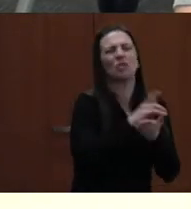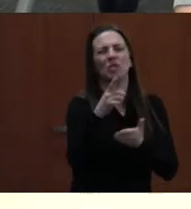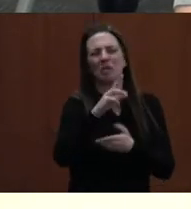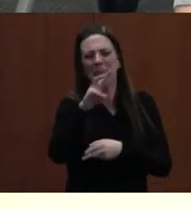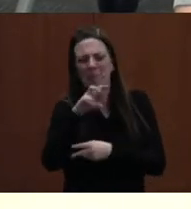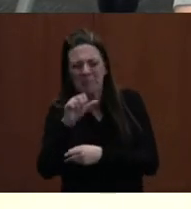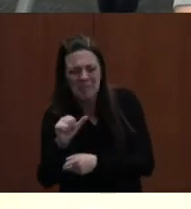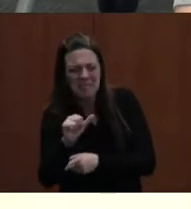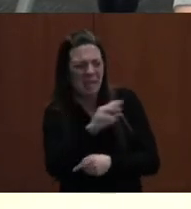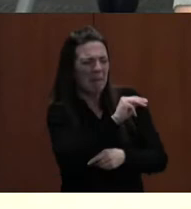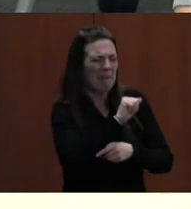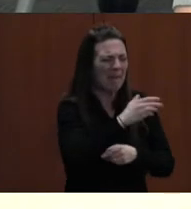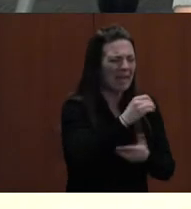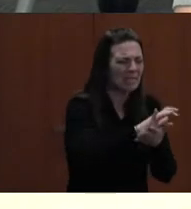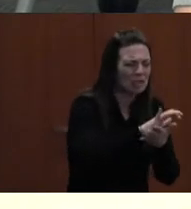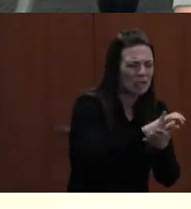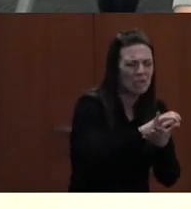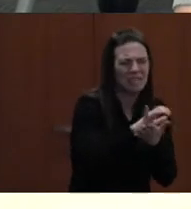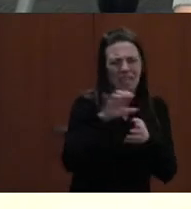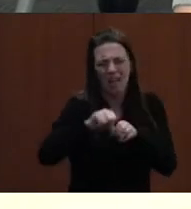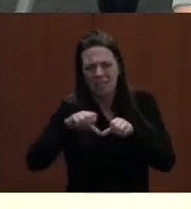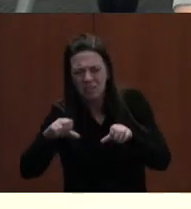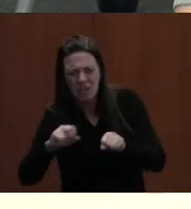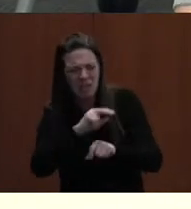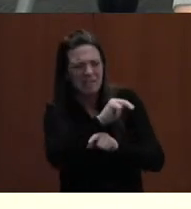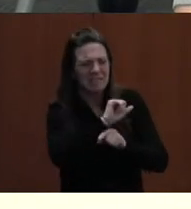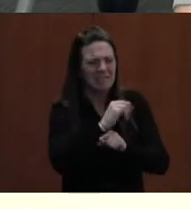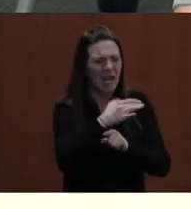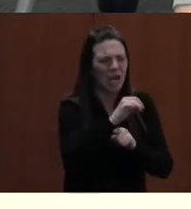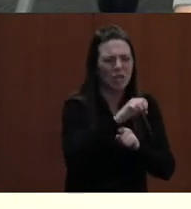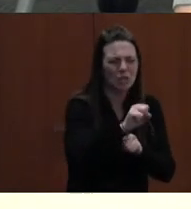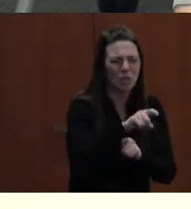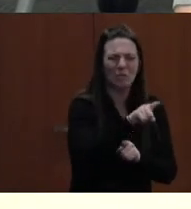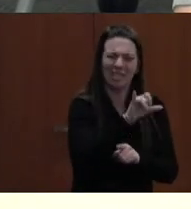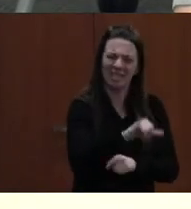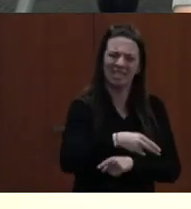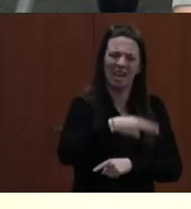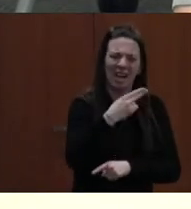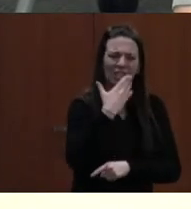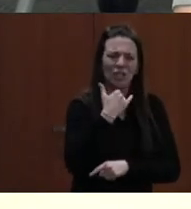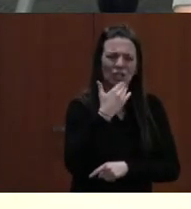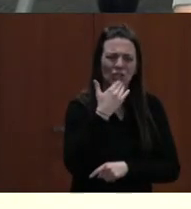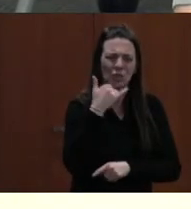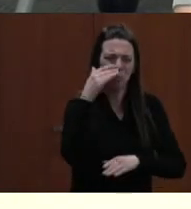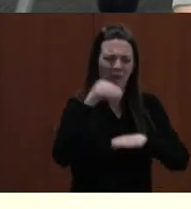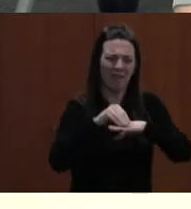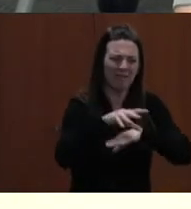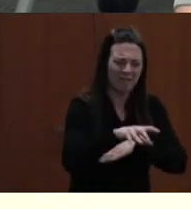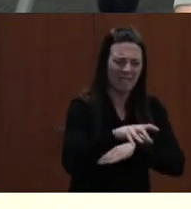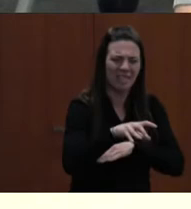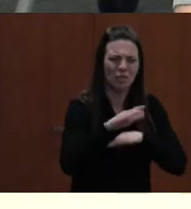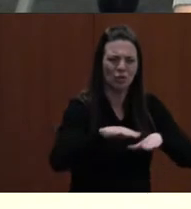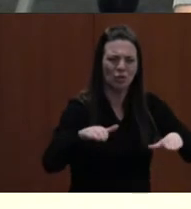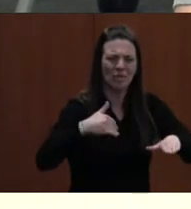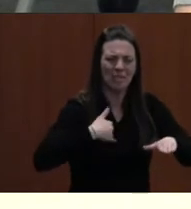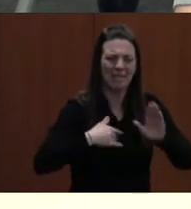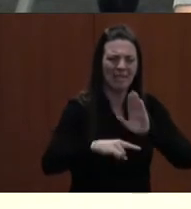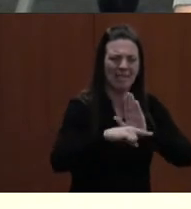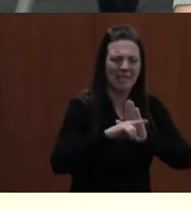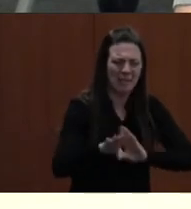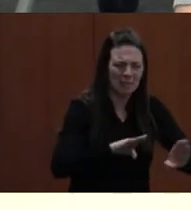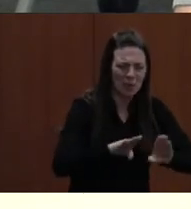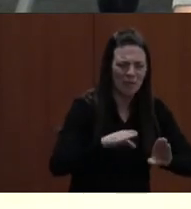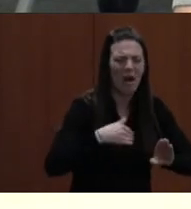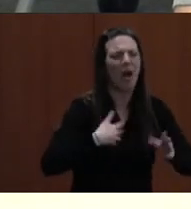cheese, corn dogs, nachos. Studies show that these add to the negative behaviors of children. Surely we can partner with local farmers and